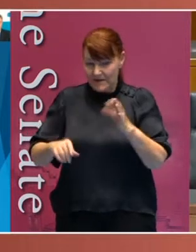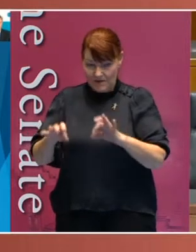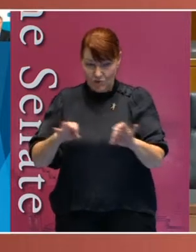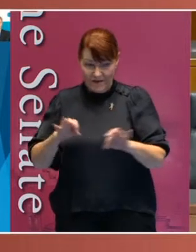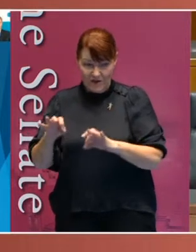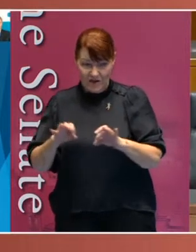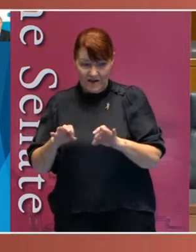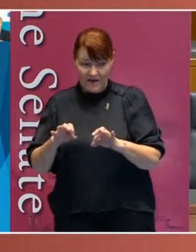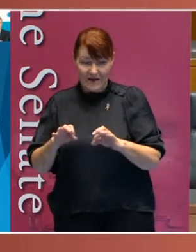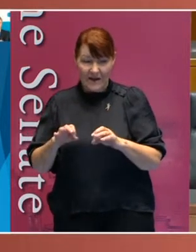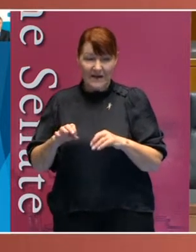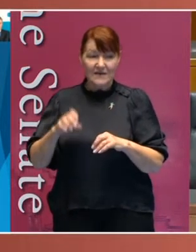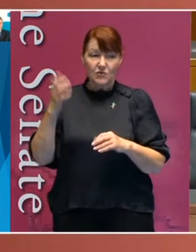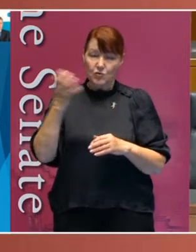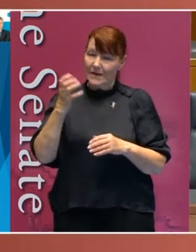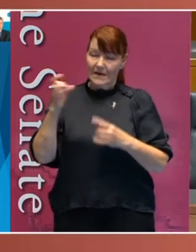attitudes.